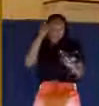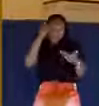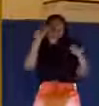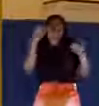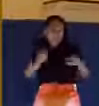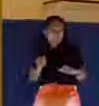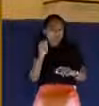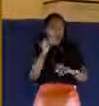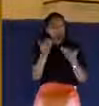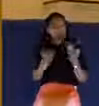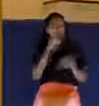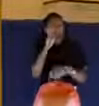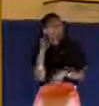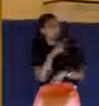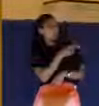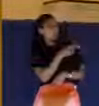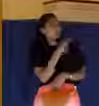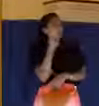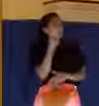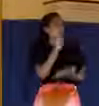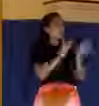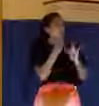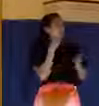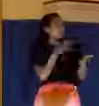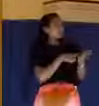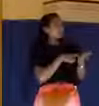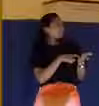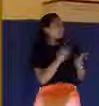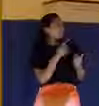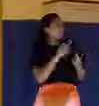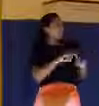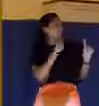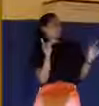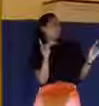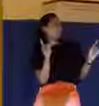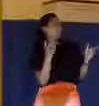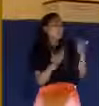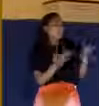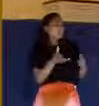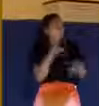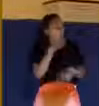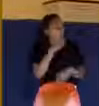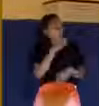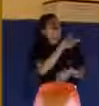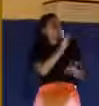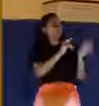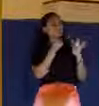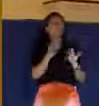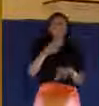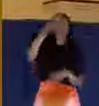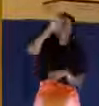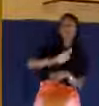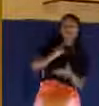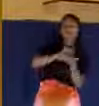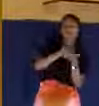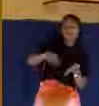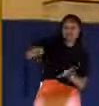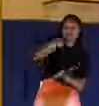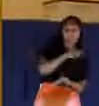Maybe he looked at Jesus and he saw something different about that man. Maybe he heard Jesus say the words, Father, forgive them.